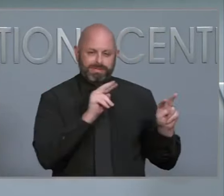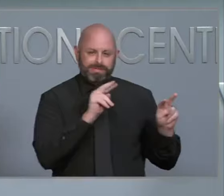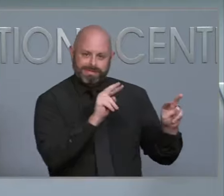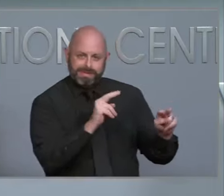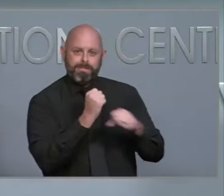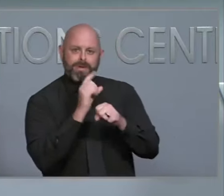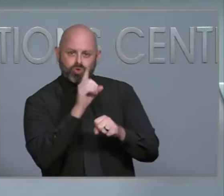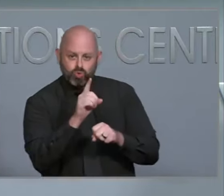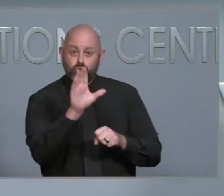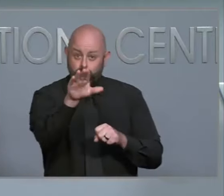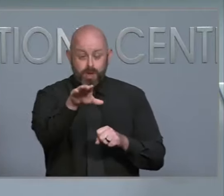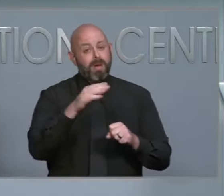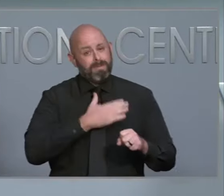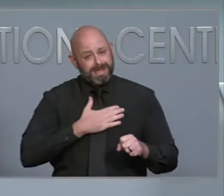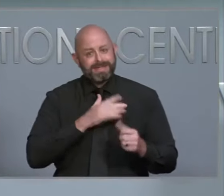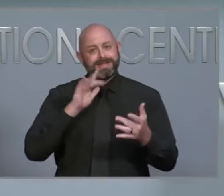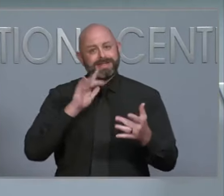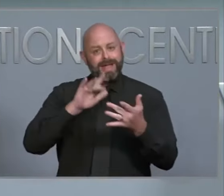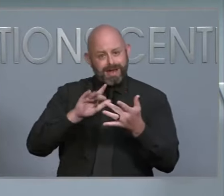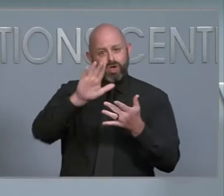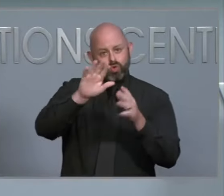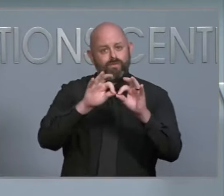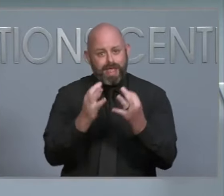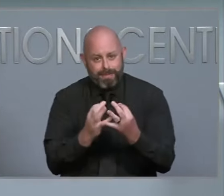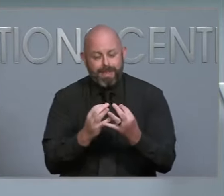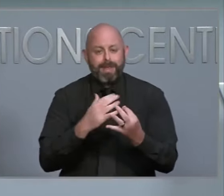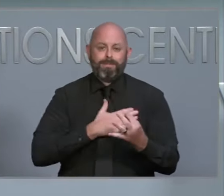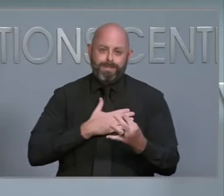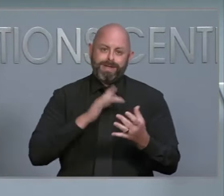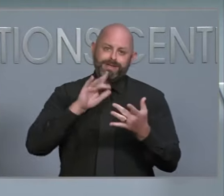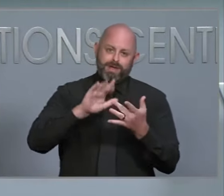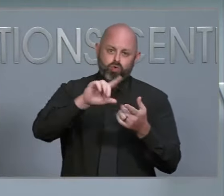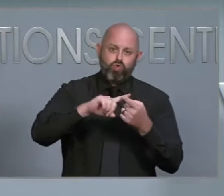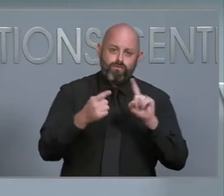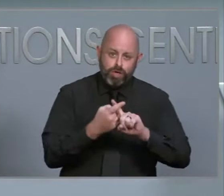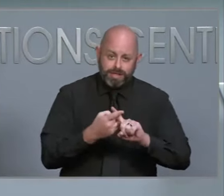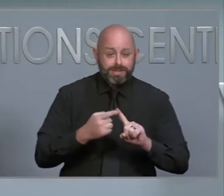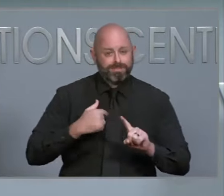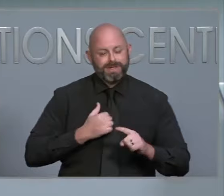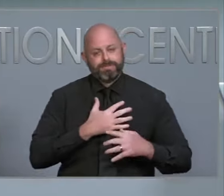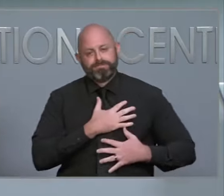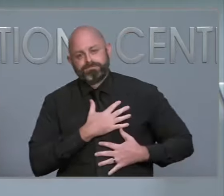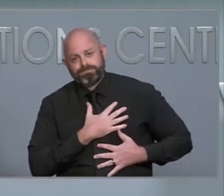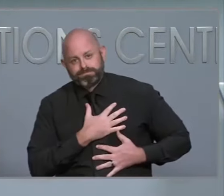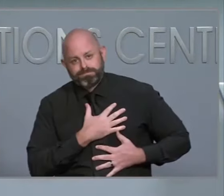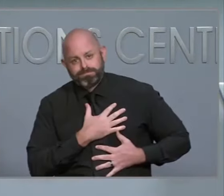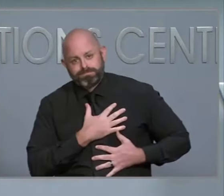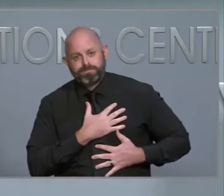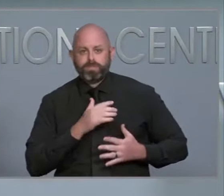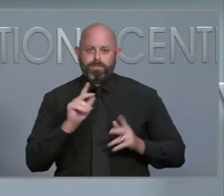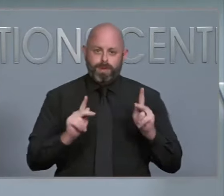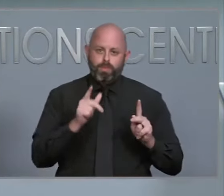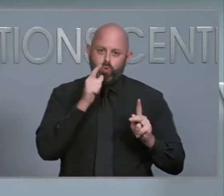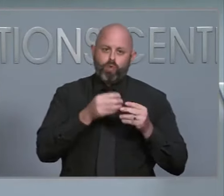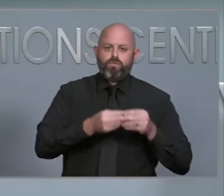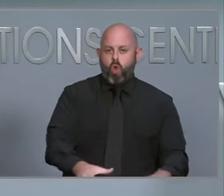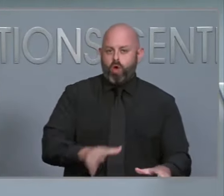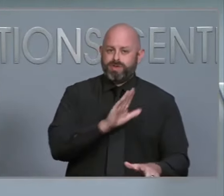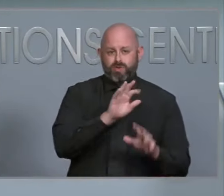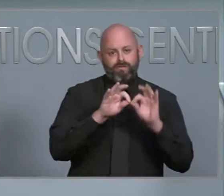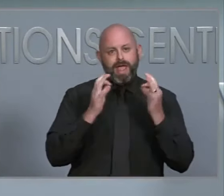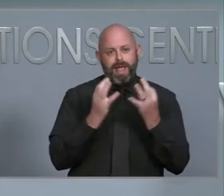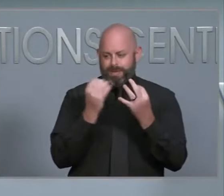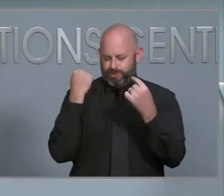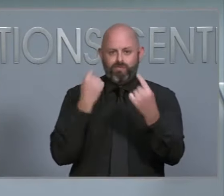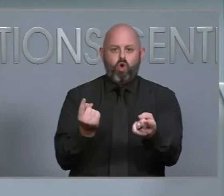express my deepest sympathy to people who have have lost family members and friends to this